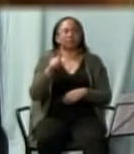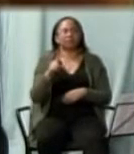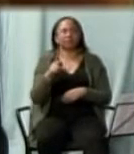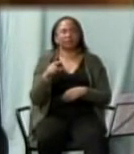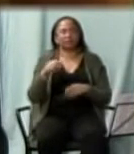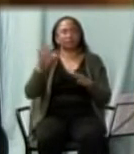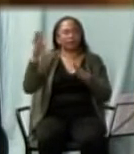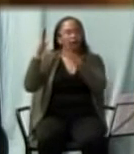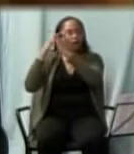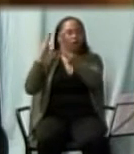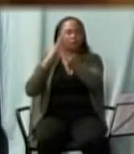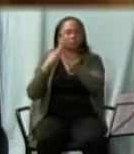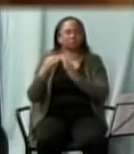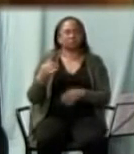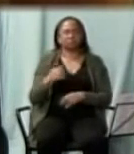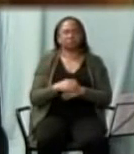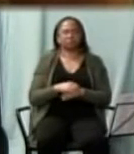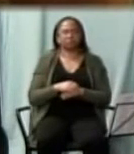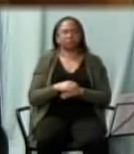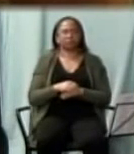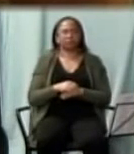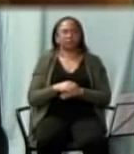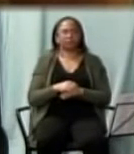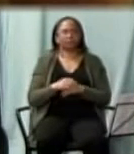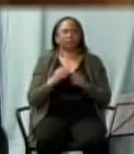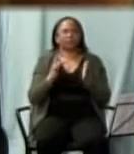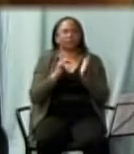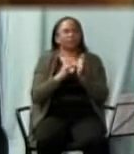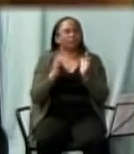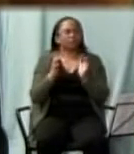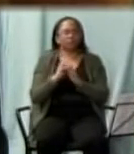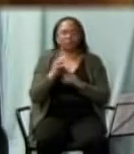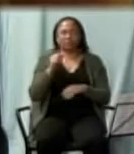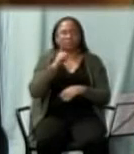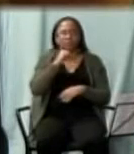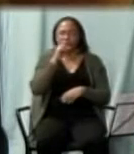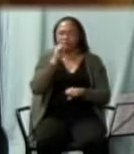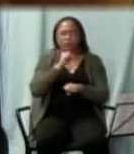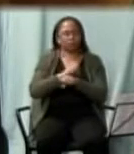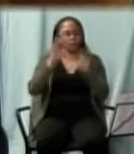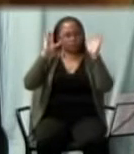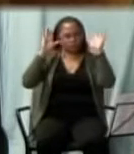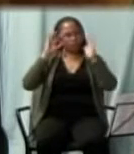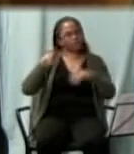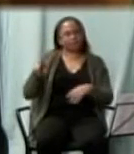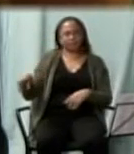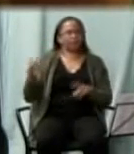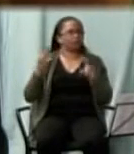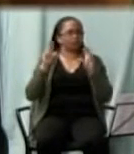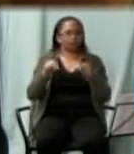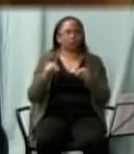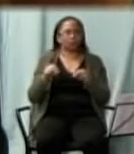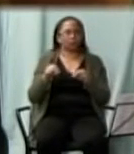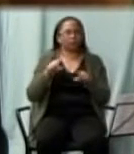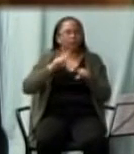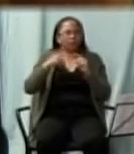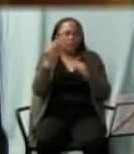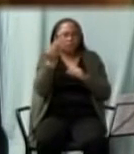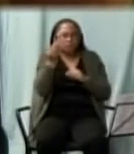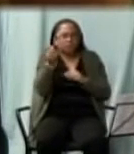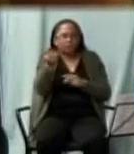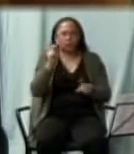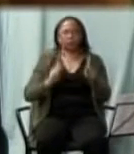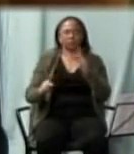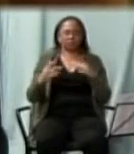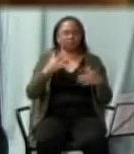house. And he could work no miracles there. Though he cured a few sick